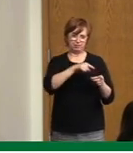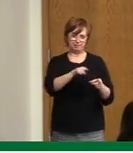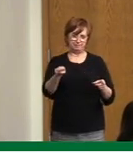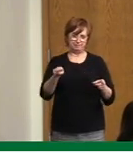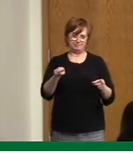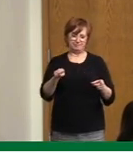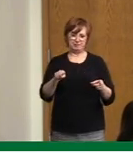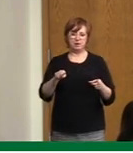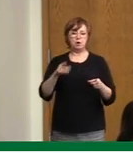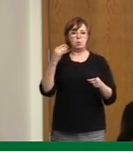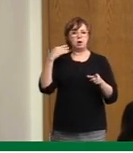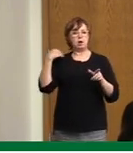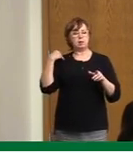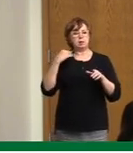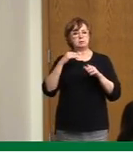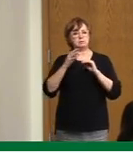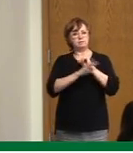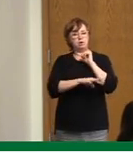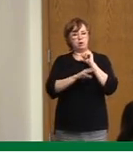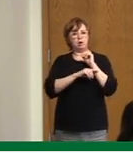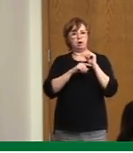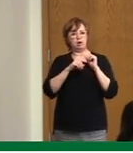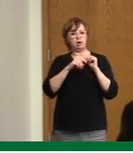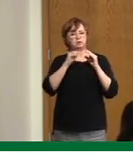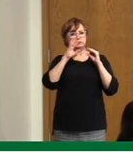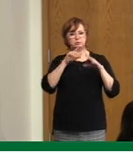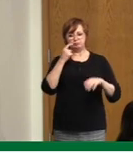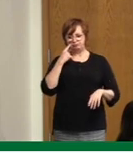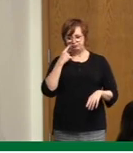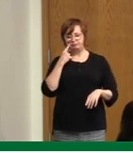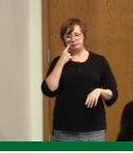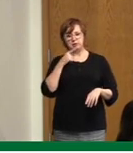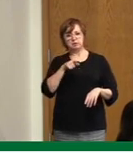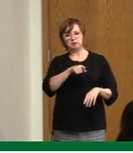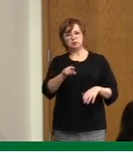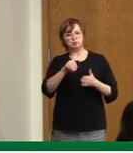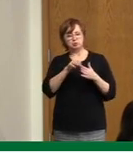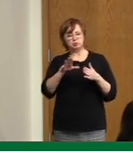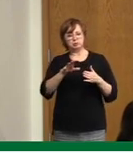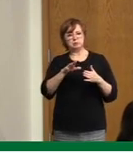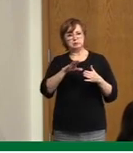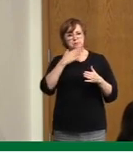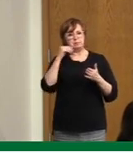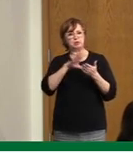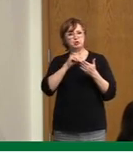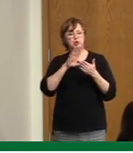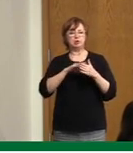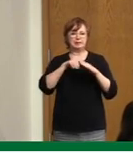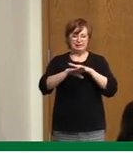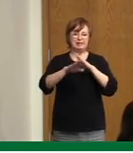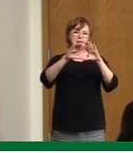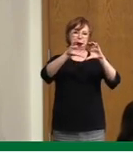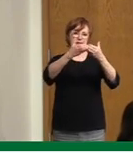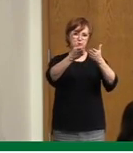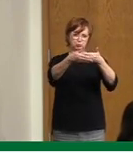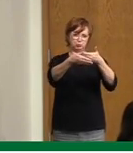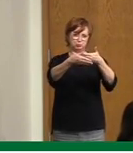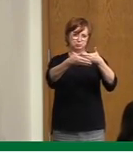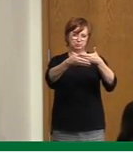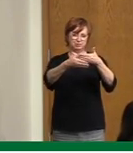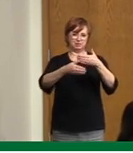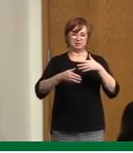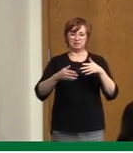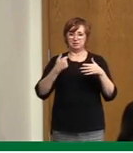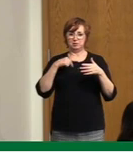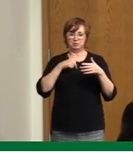And so, at the moment, the plan is to have a regular school break. Obviously, for some high schools, they are already in hybrid learning.